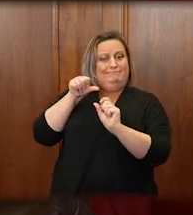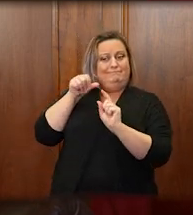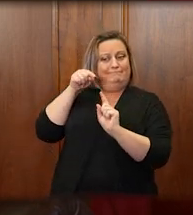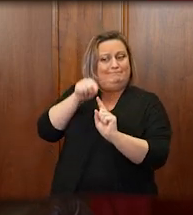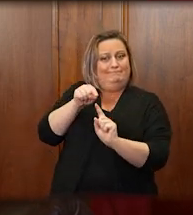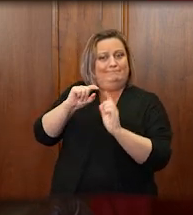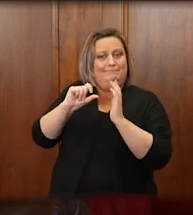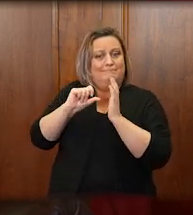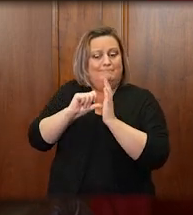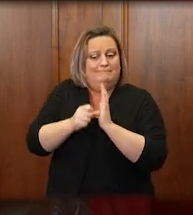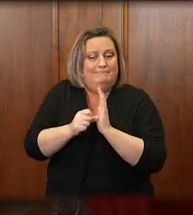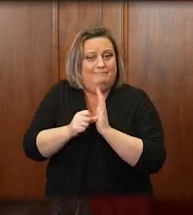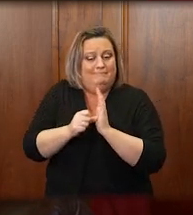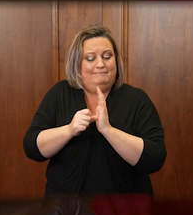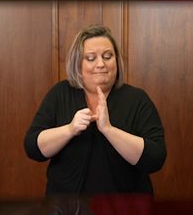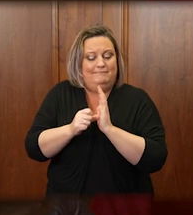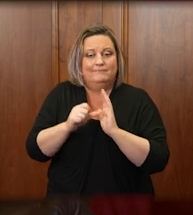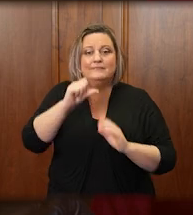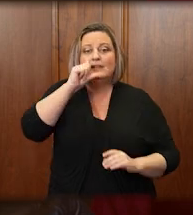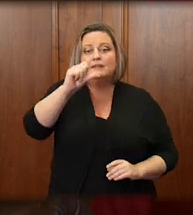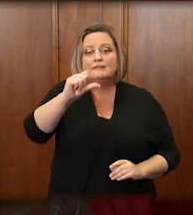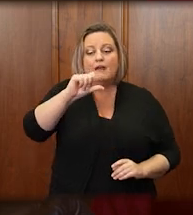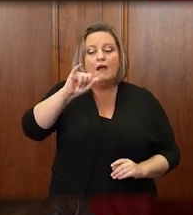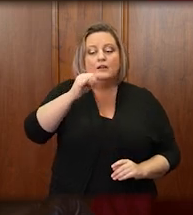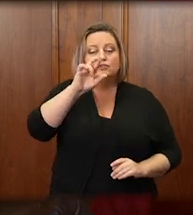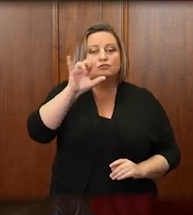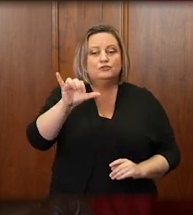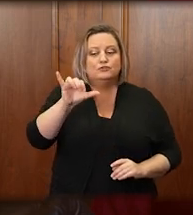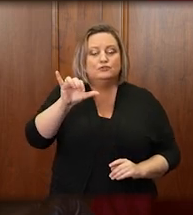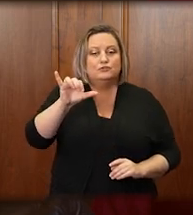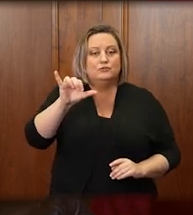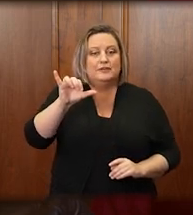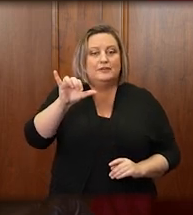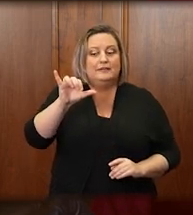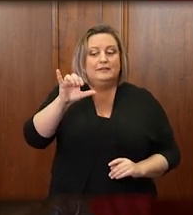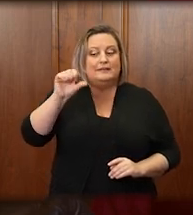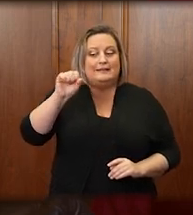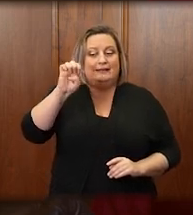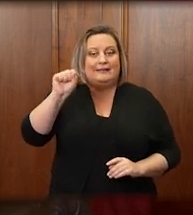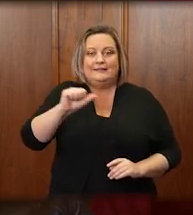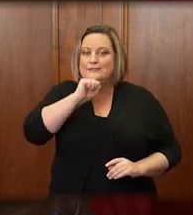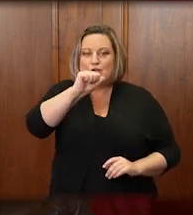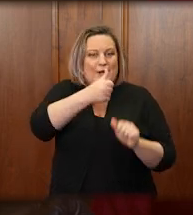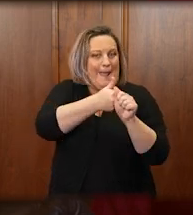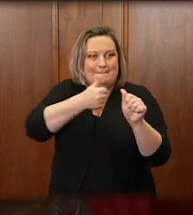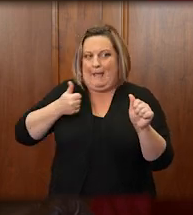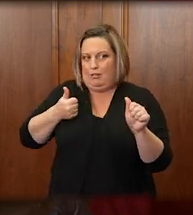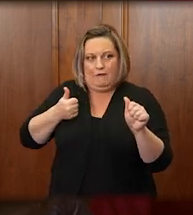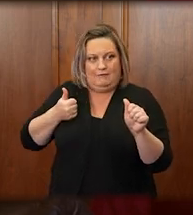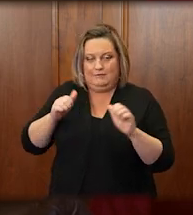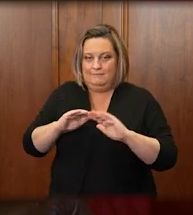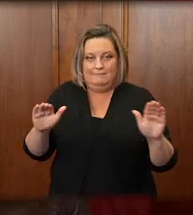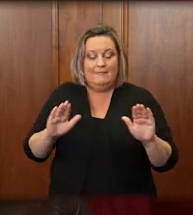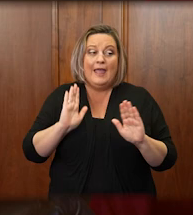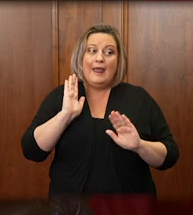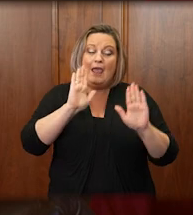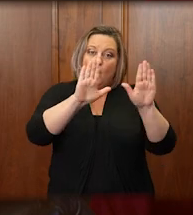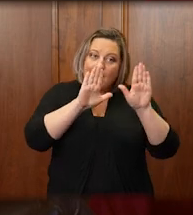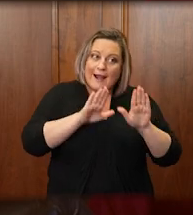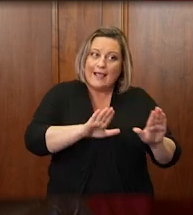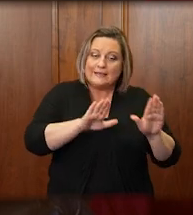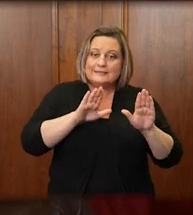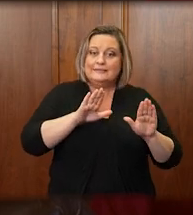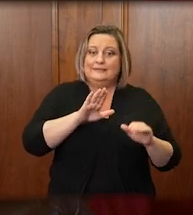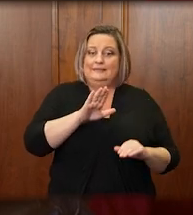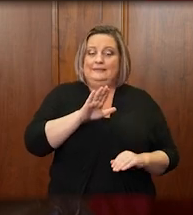non-jury cases are not backlogged in the trial courts and our excellent trial judges are cutting away